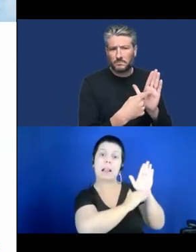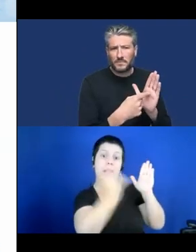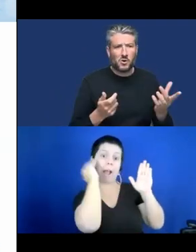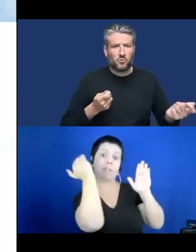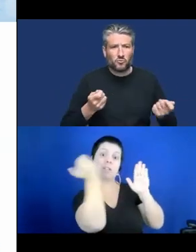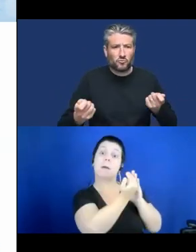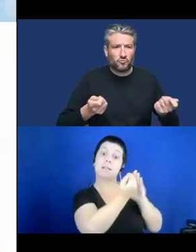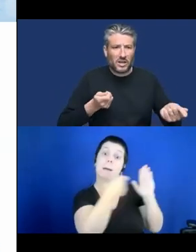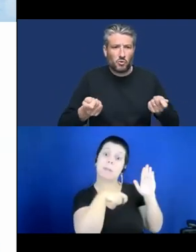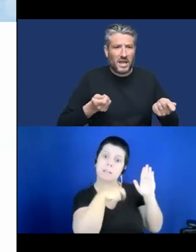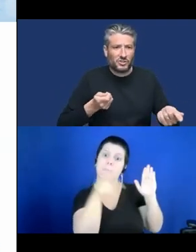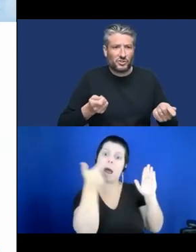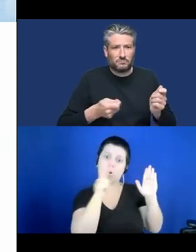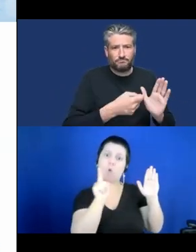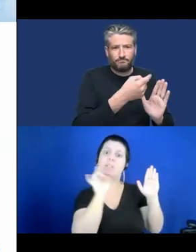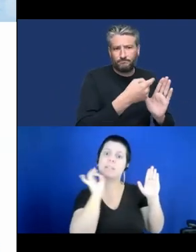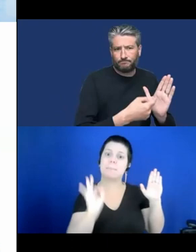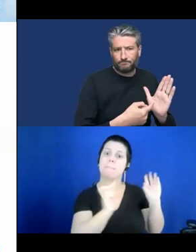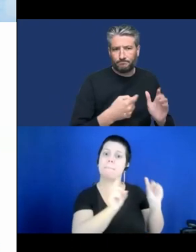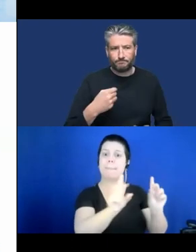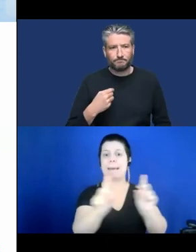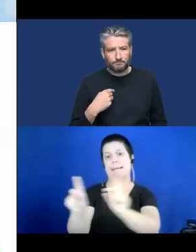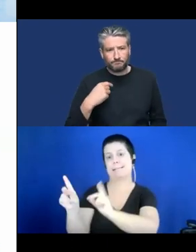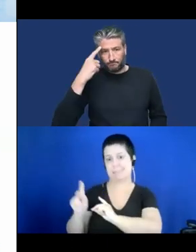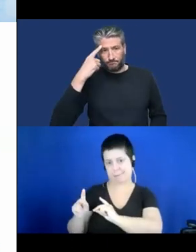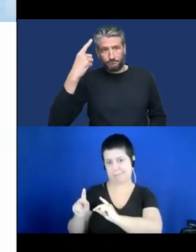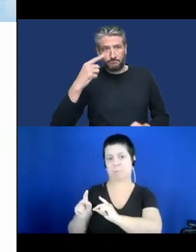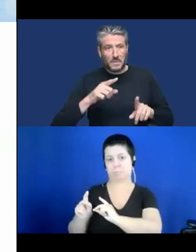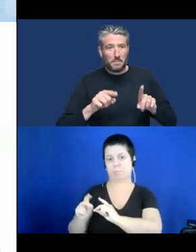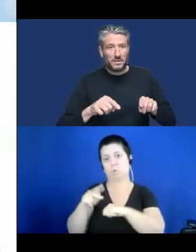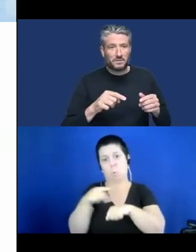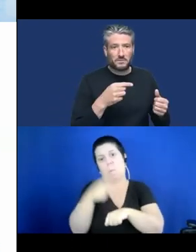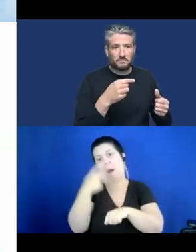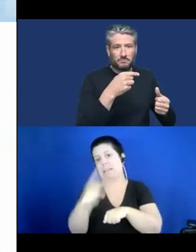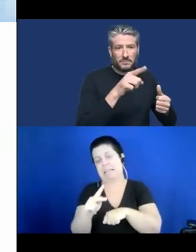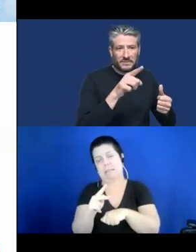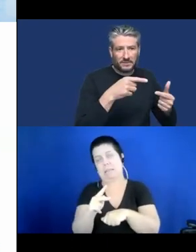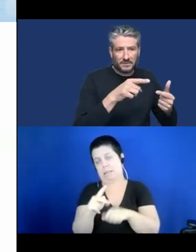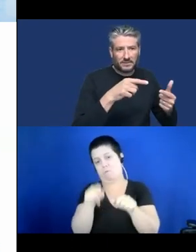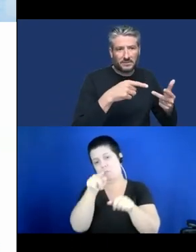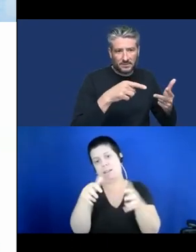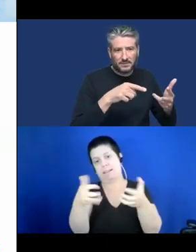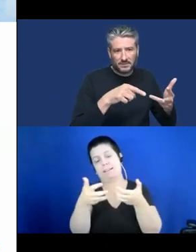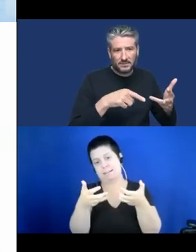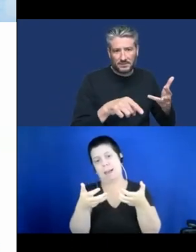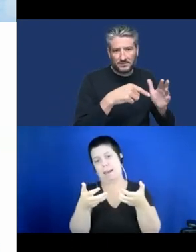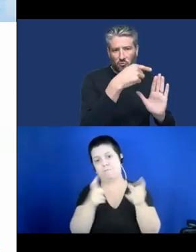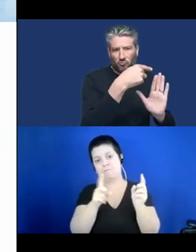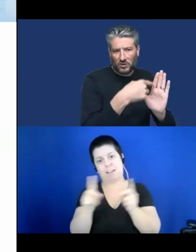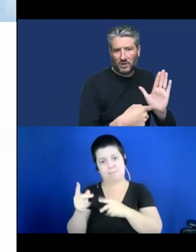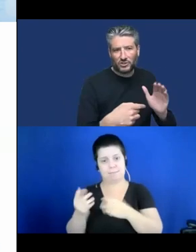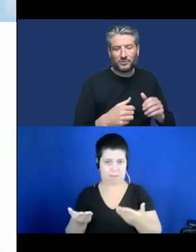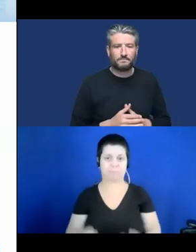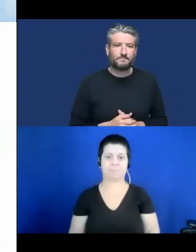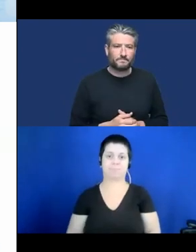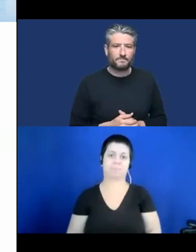product on the market in the country where you want the patients to actually be able to access?